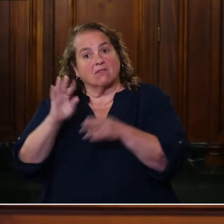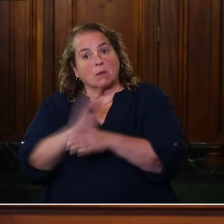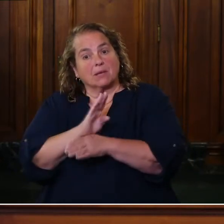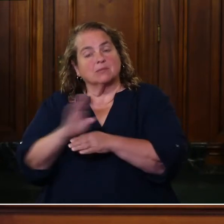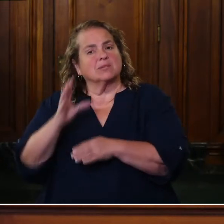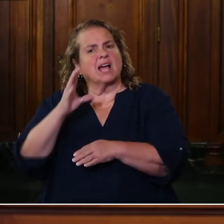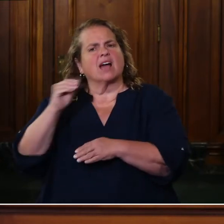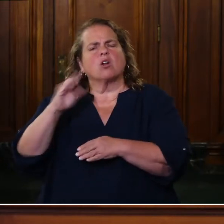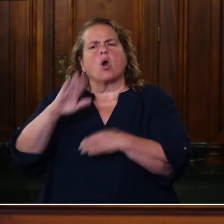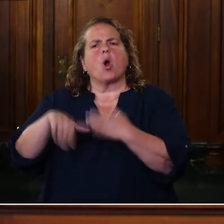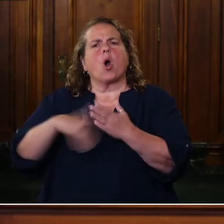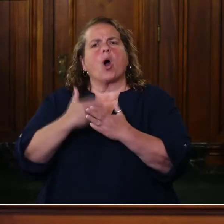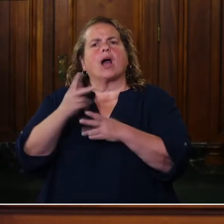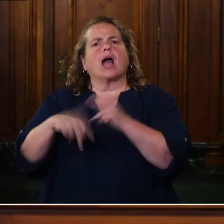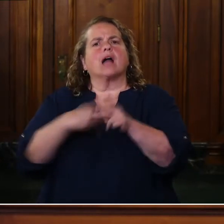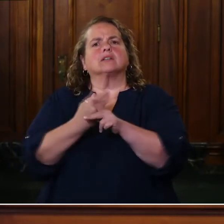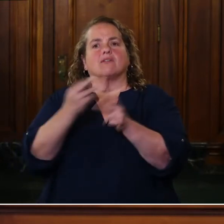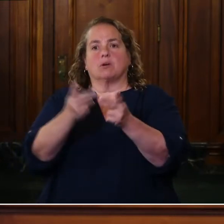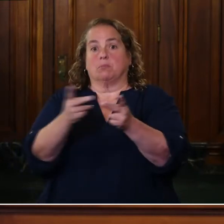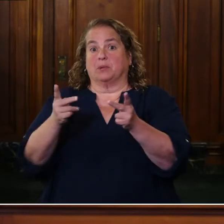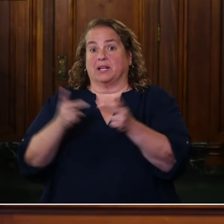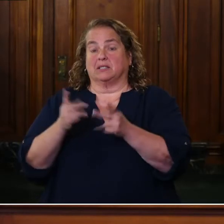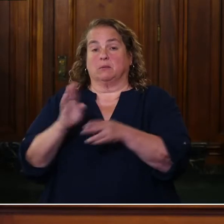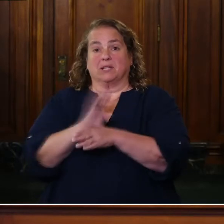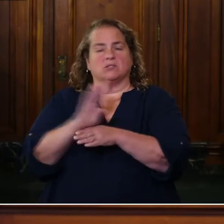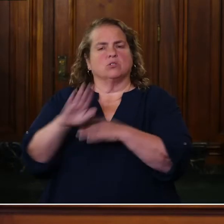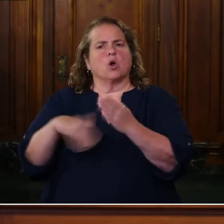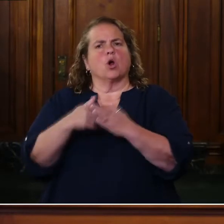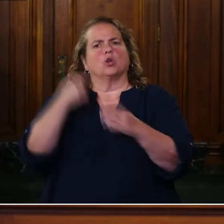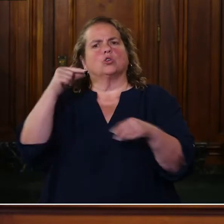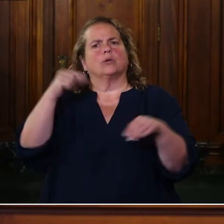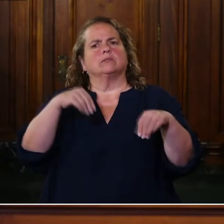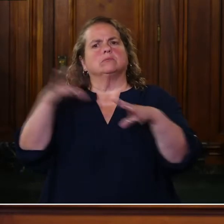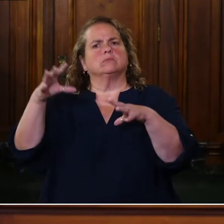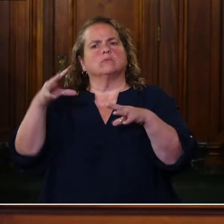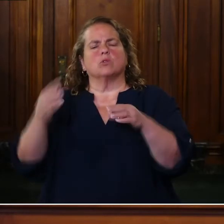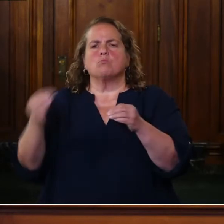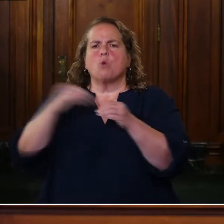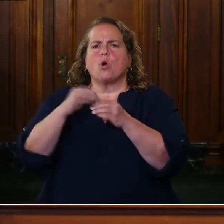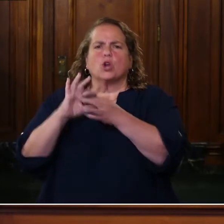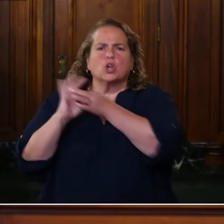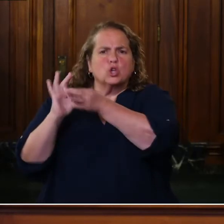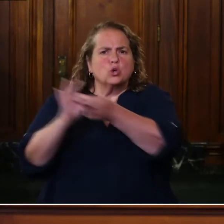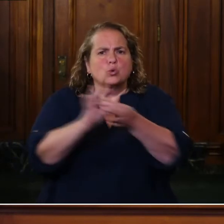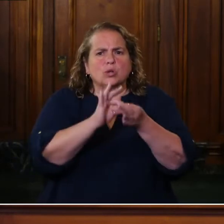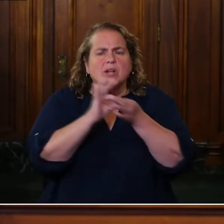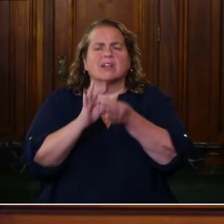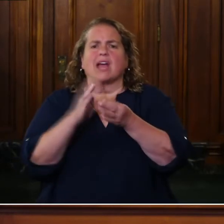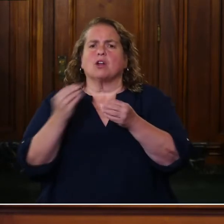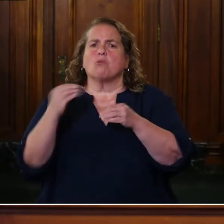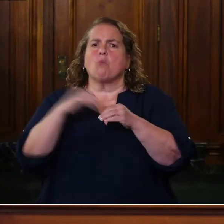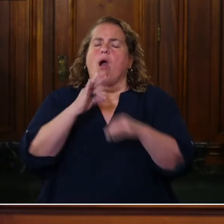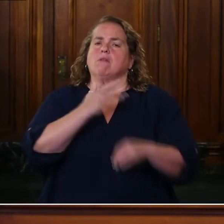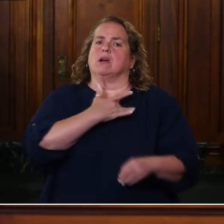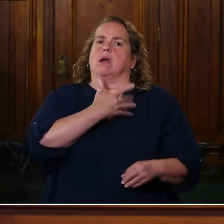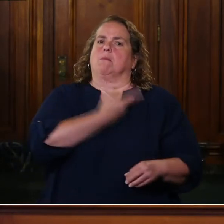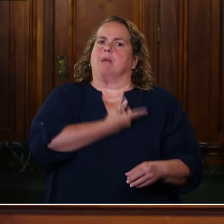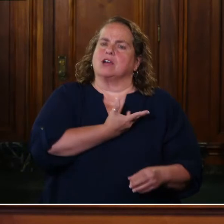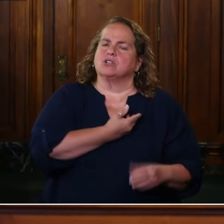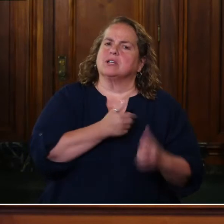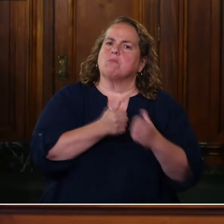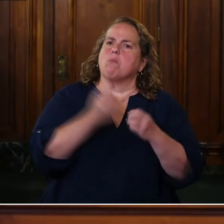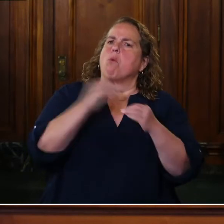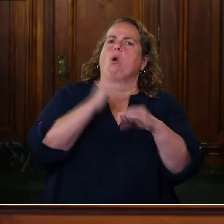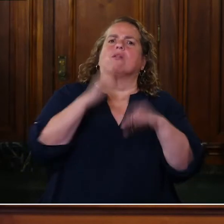all types of facilities green, more so in unity and compassion than I think I've ever seen in this